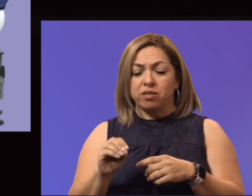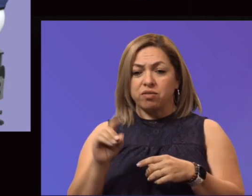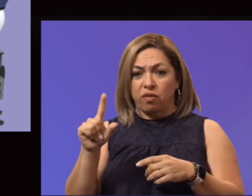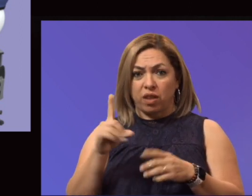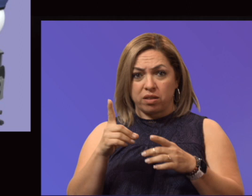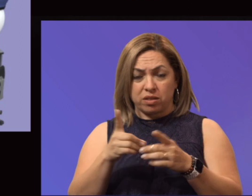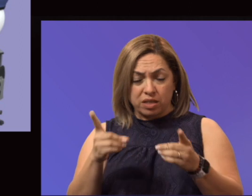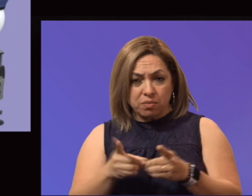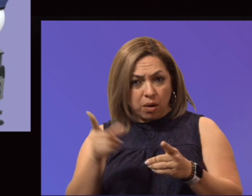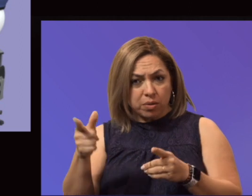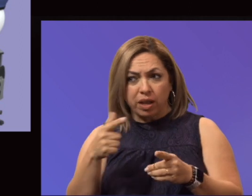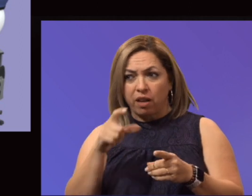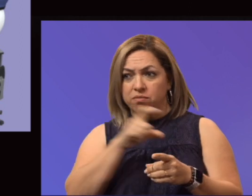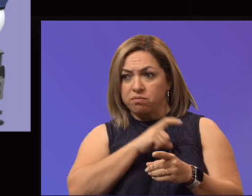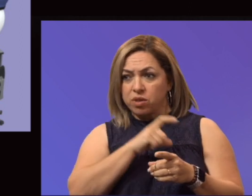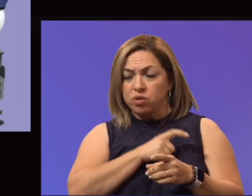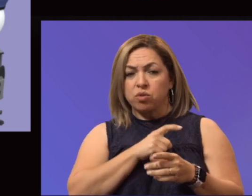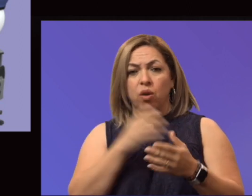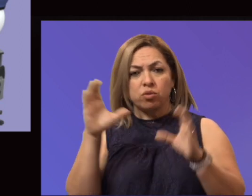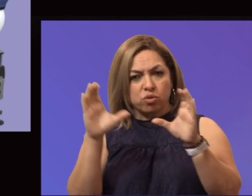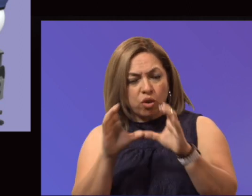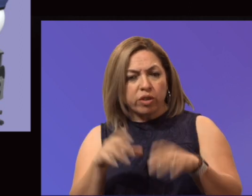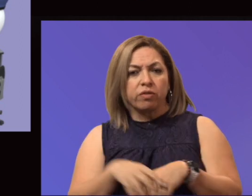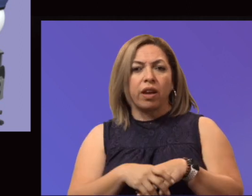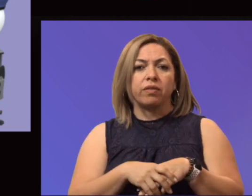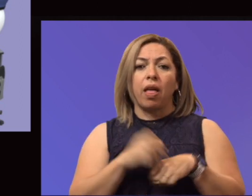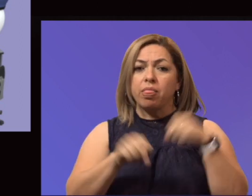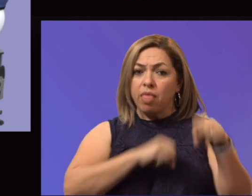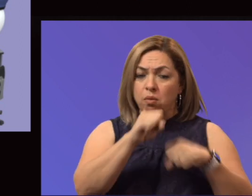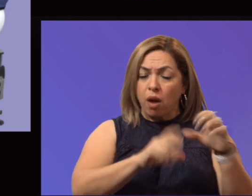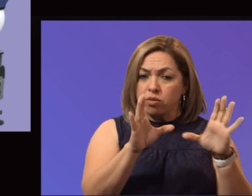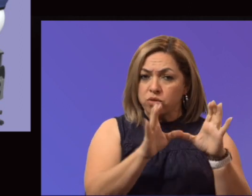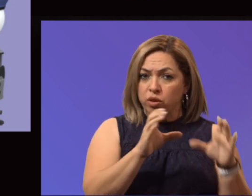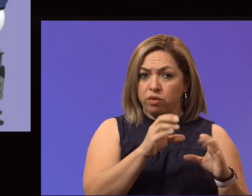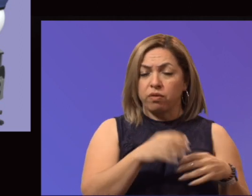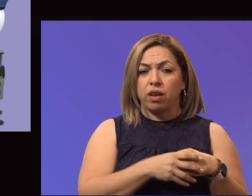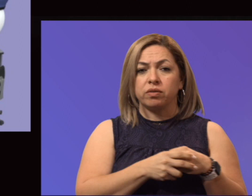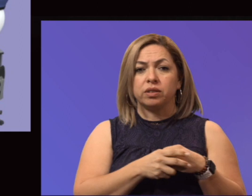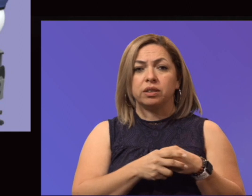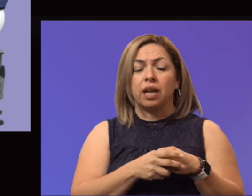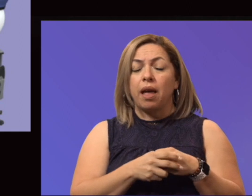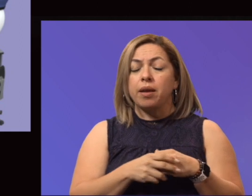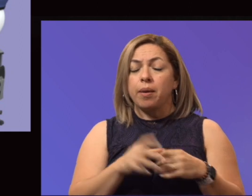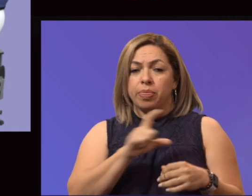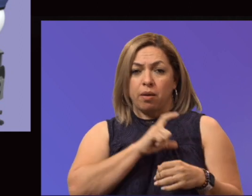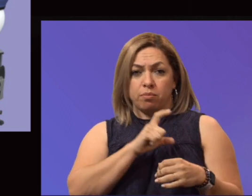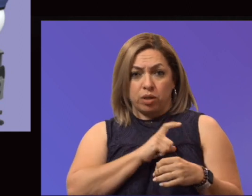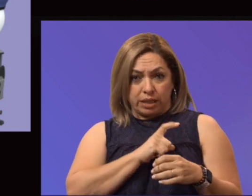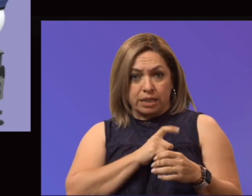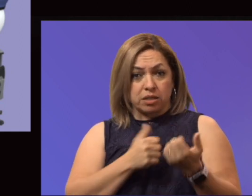The bike unit continues to certify department officers. The police department assisted with COVID-19 testing